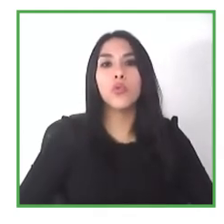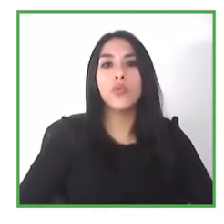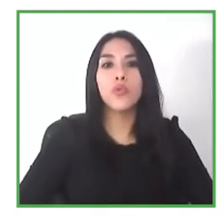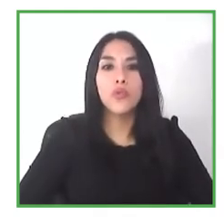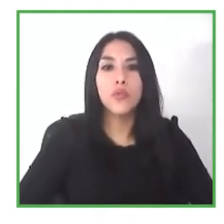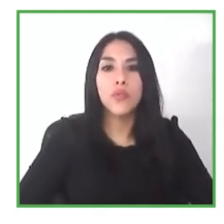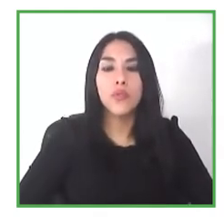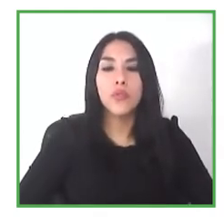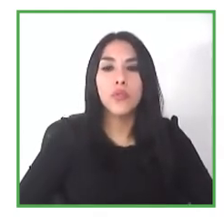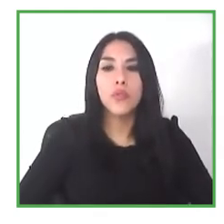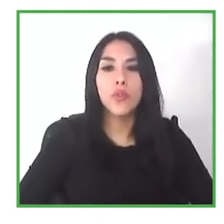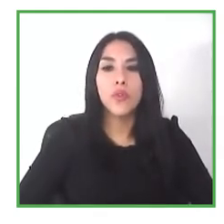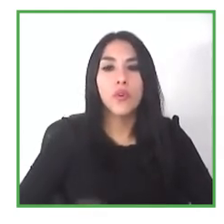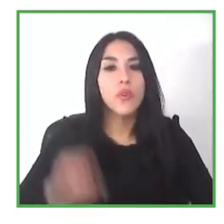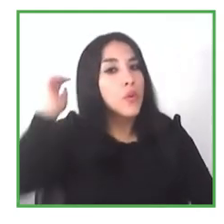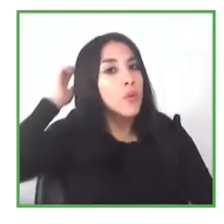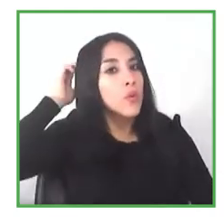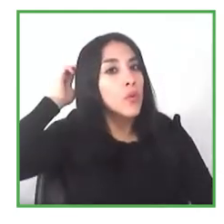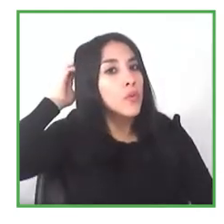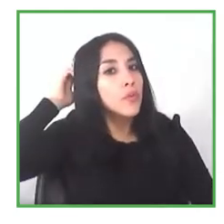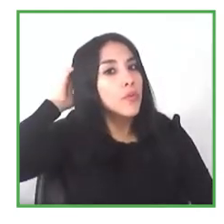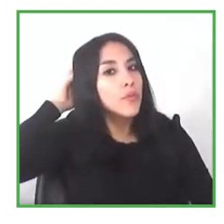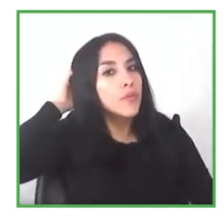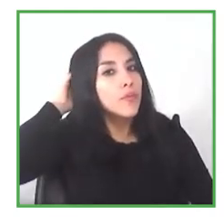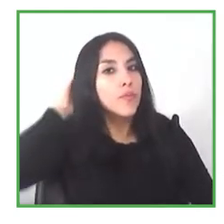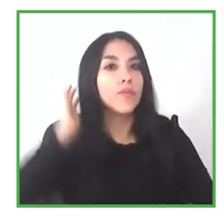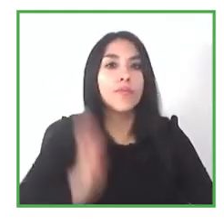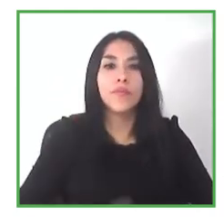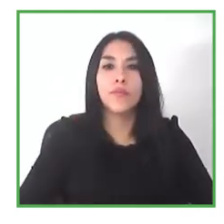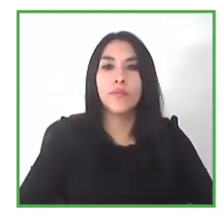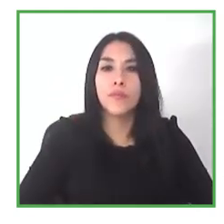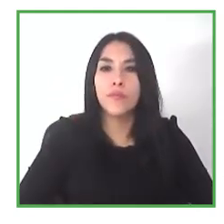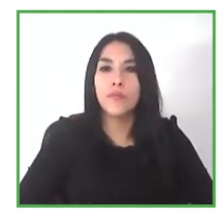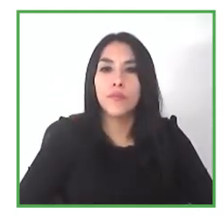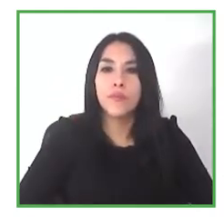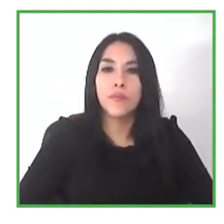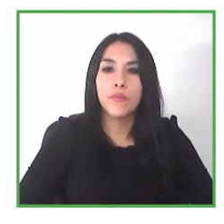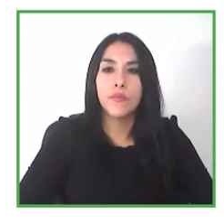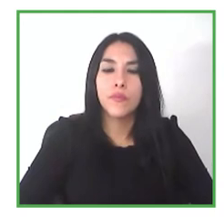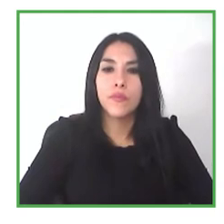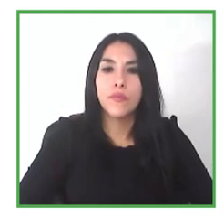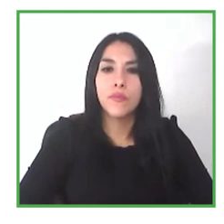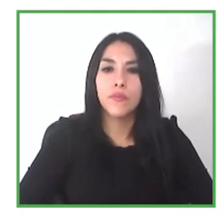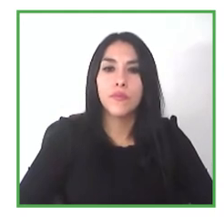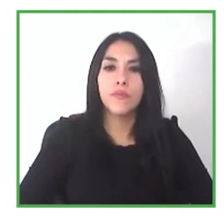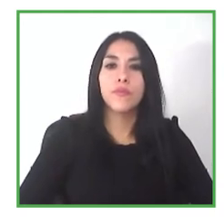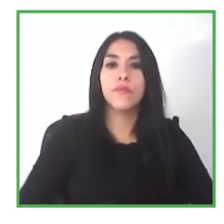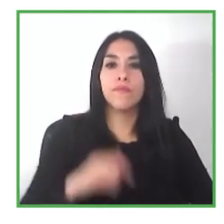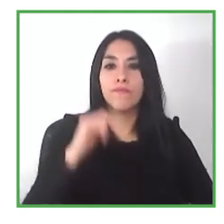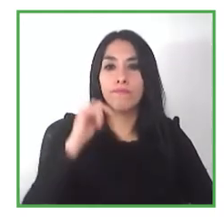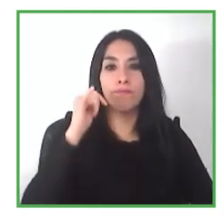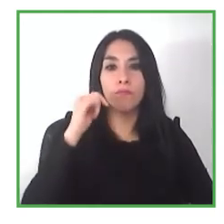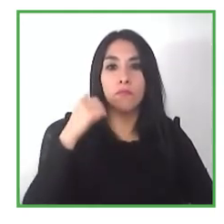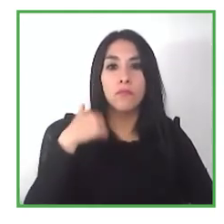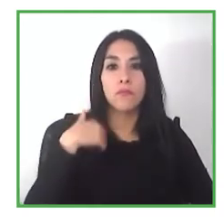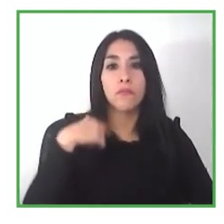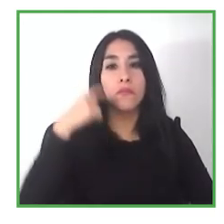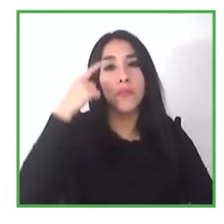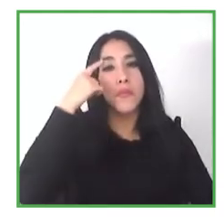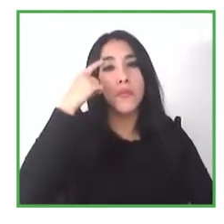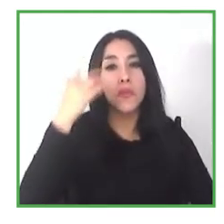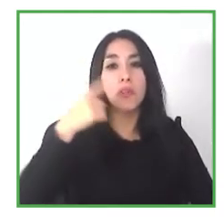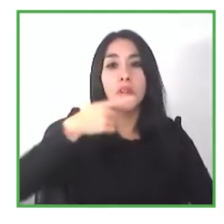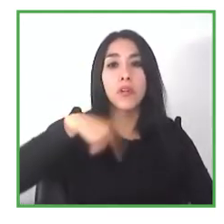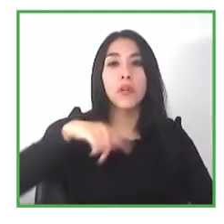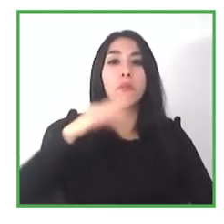um experience the same difficulties as you've just mentioned there in ireland and and i suppose over 25 years that i have